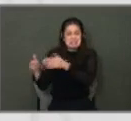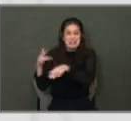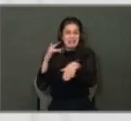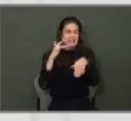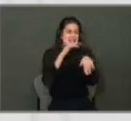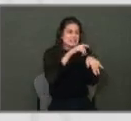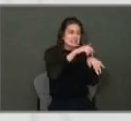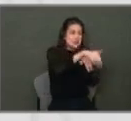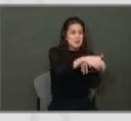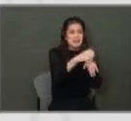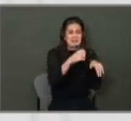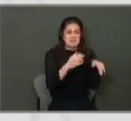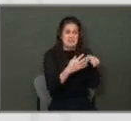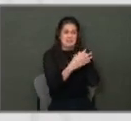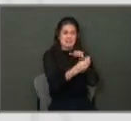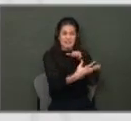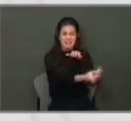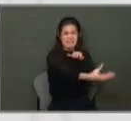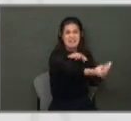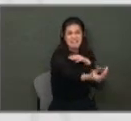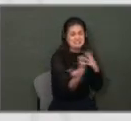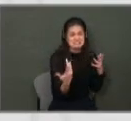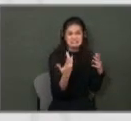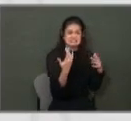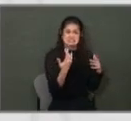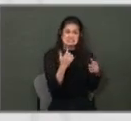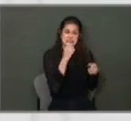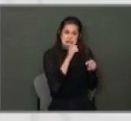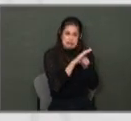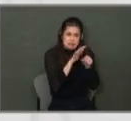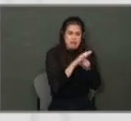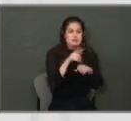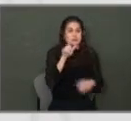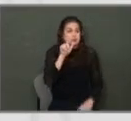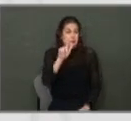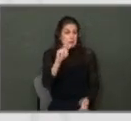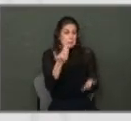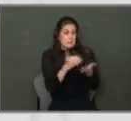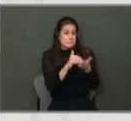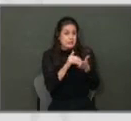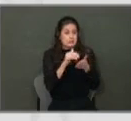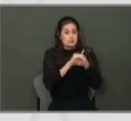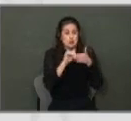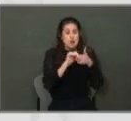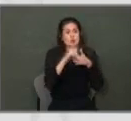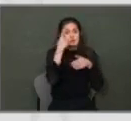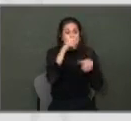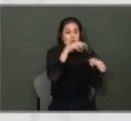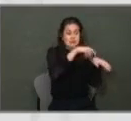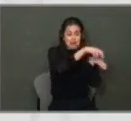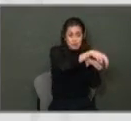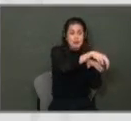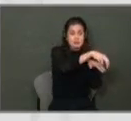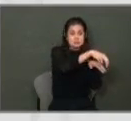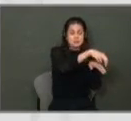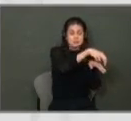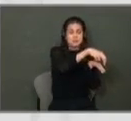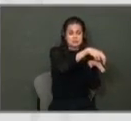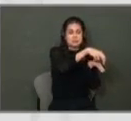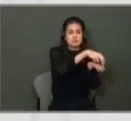in the community is still in need. And so that $21 million in sidewalks is